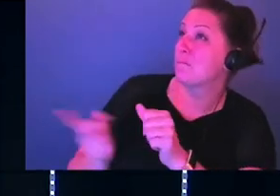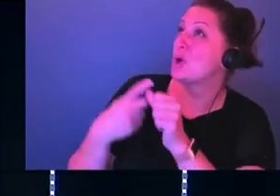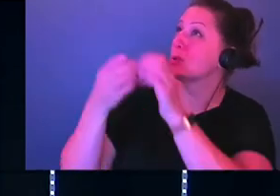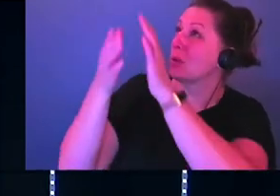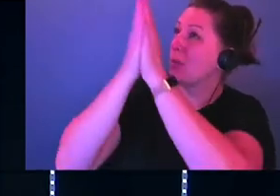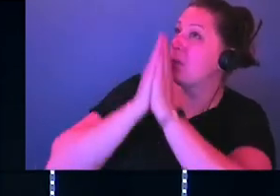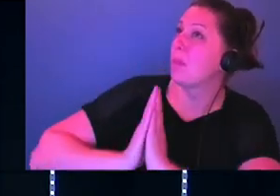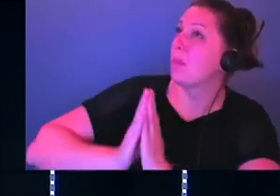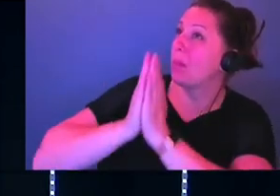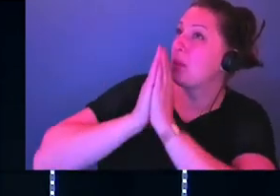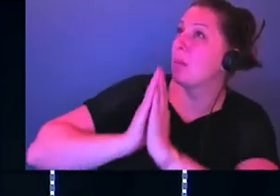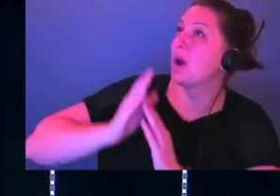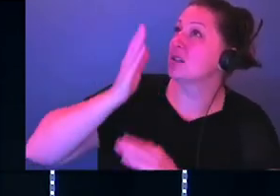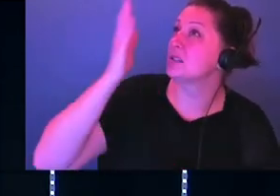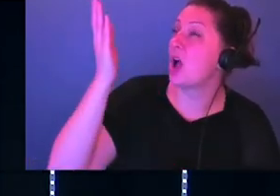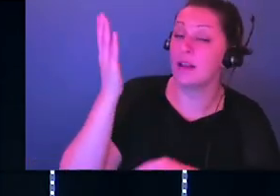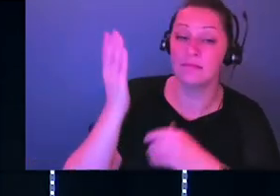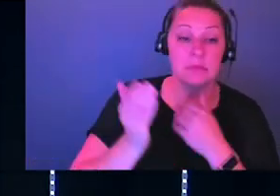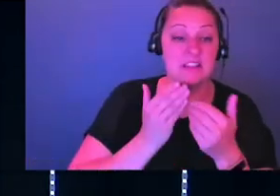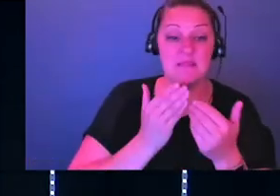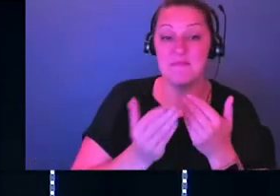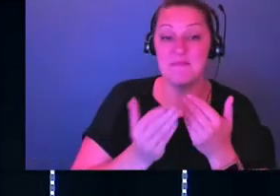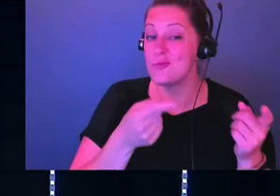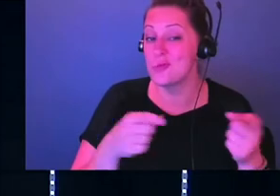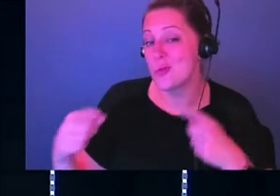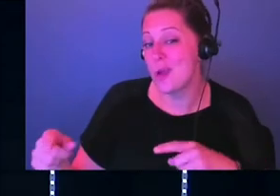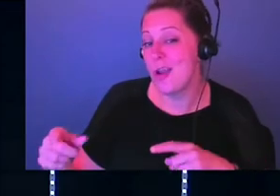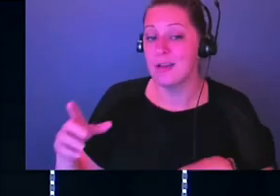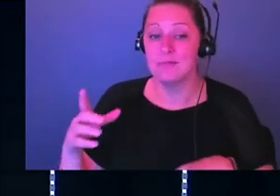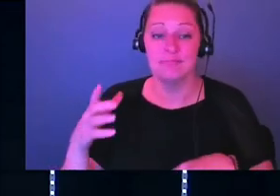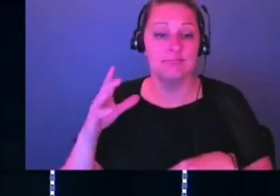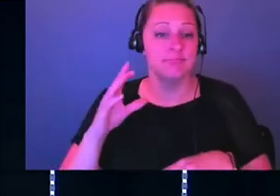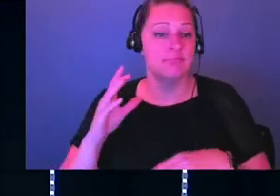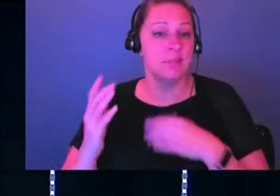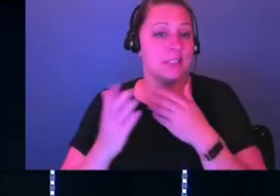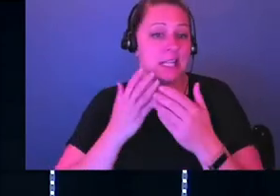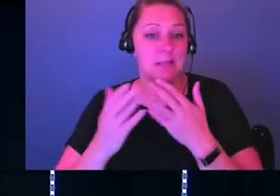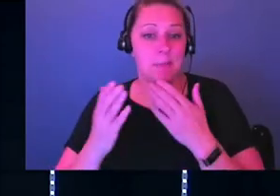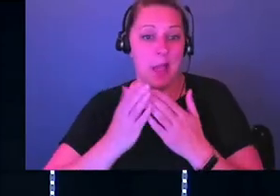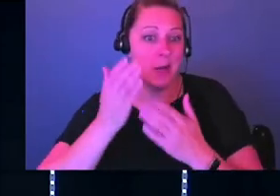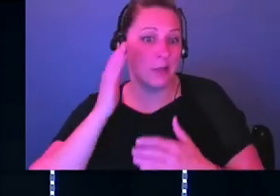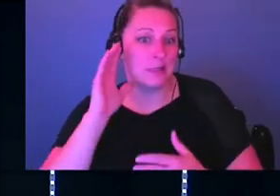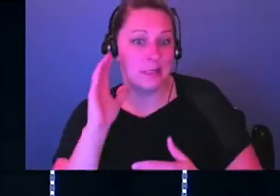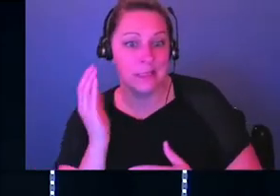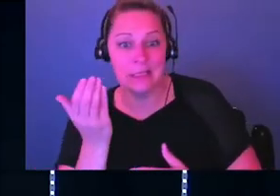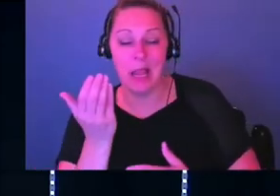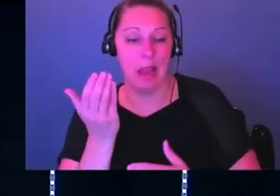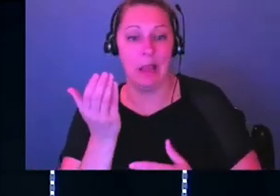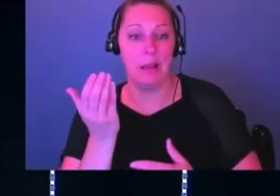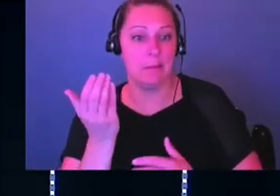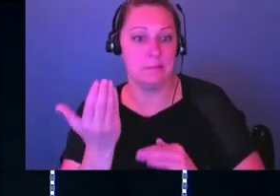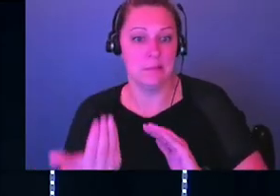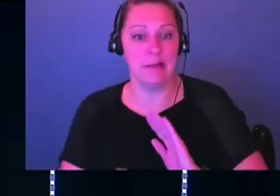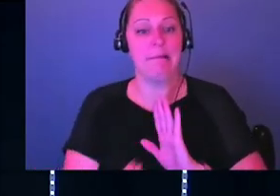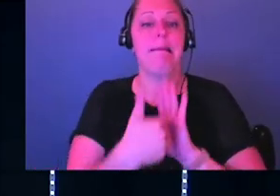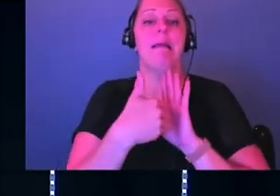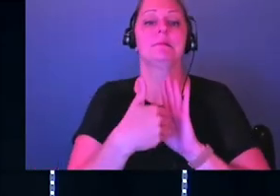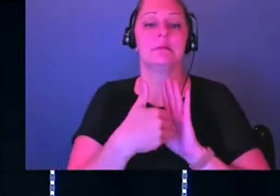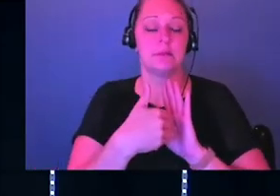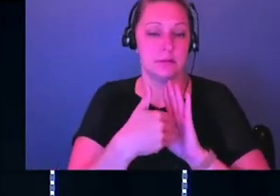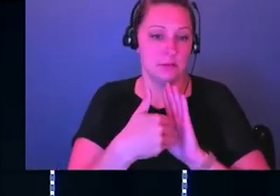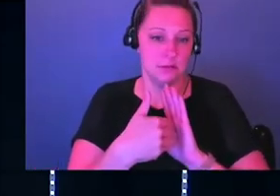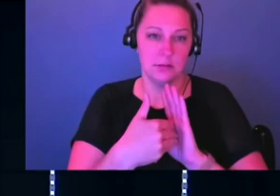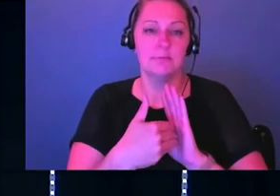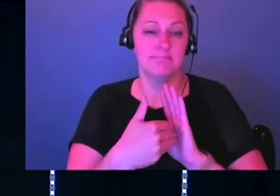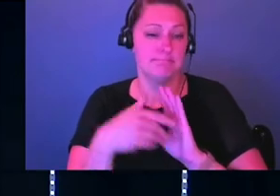it doesn't matter how bad it looks. It doesn't matter how, how stacked the odds are against you. I